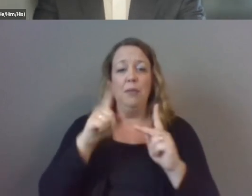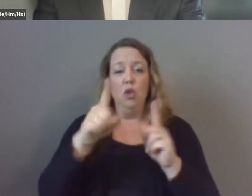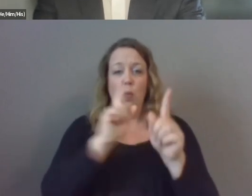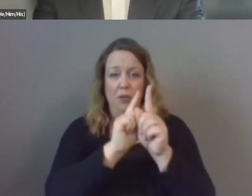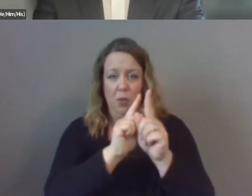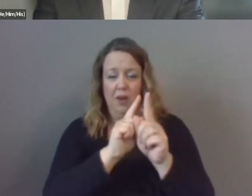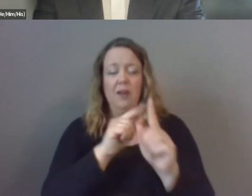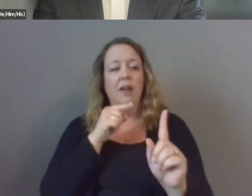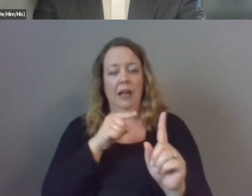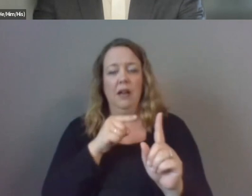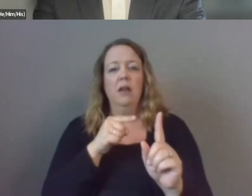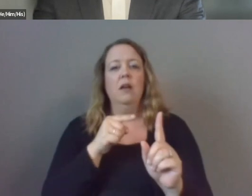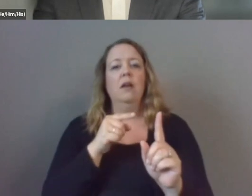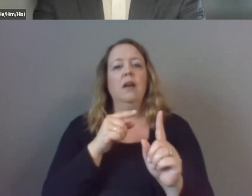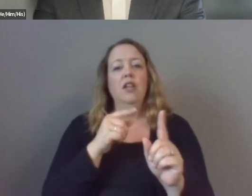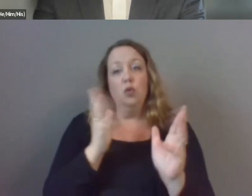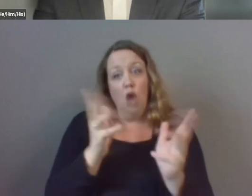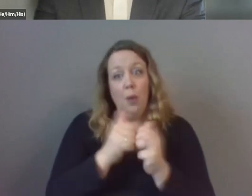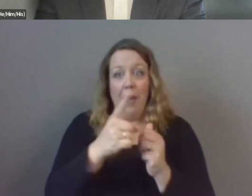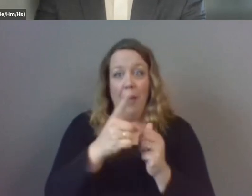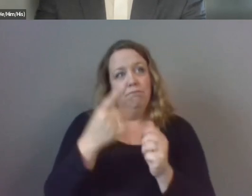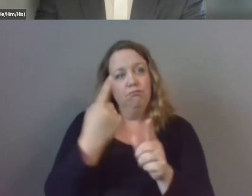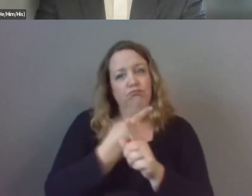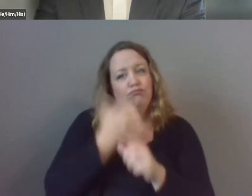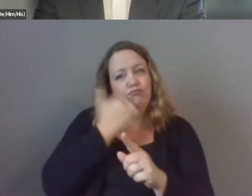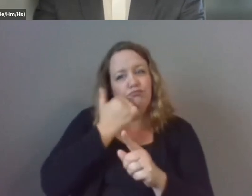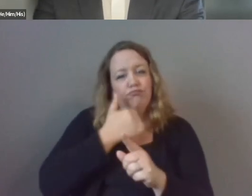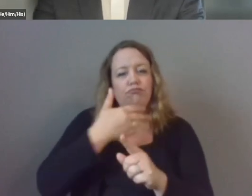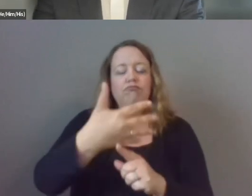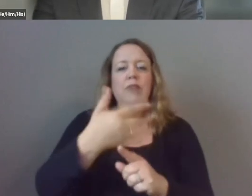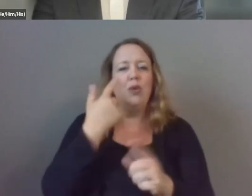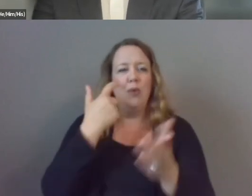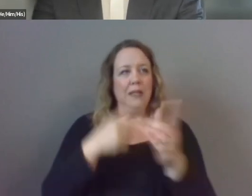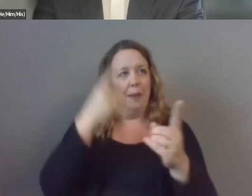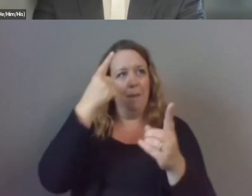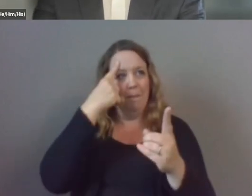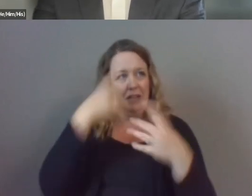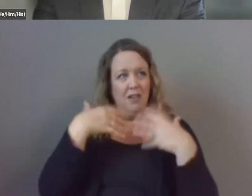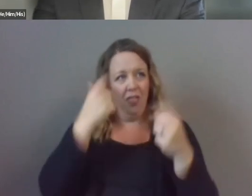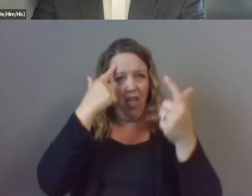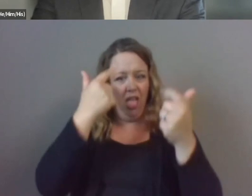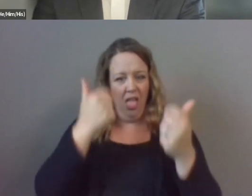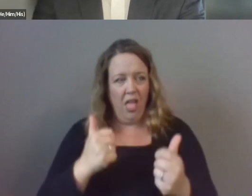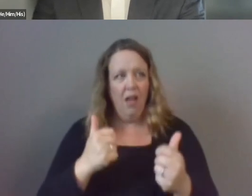you may notice when their mental health health is going south so what comes next after you notice that happens